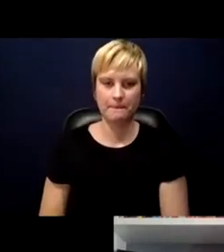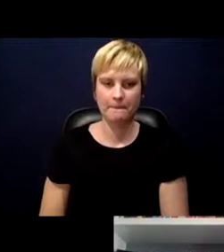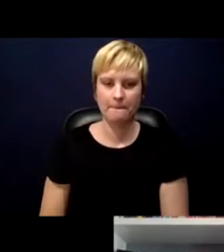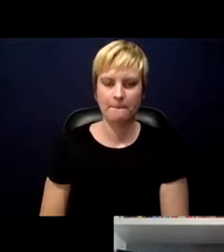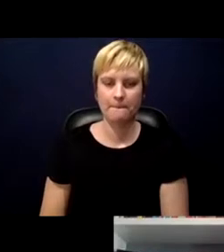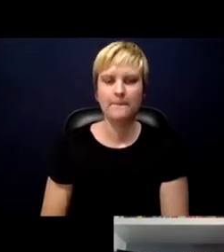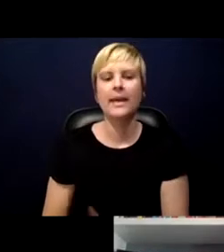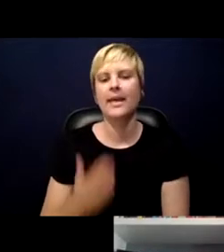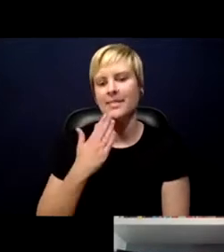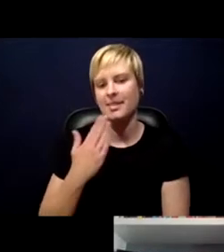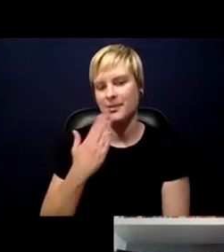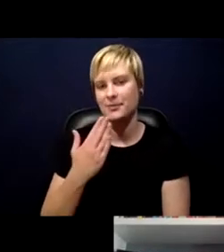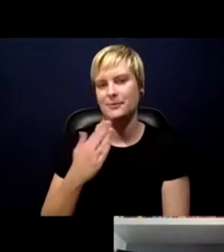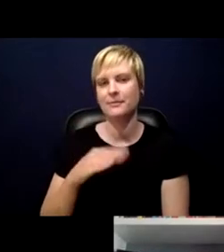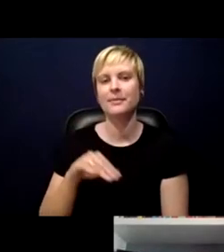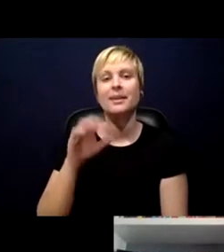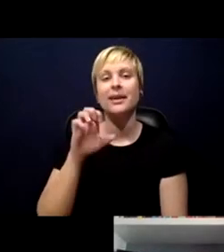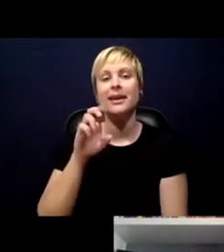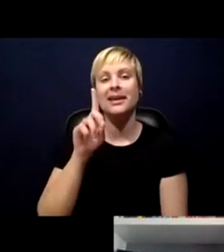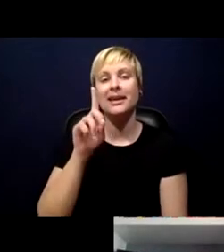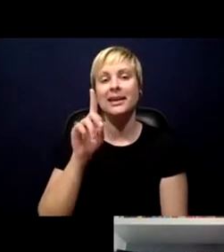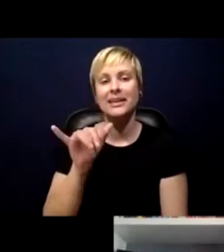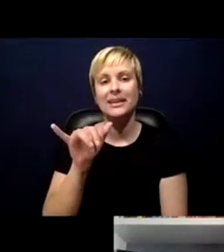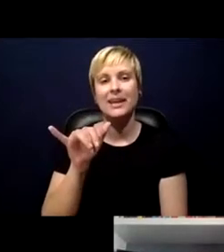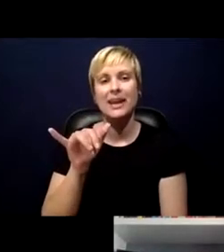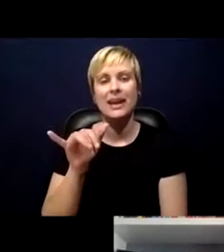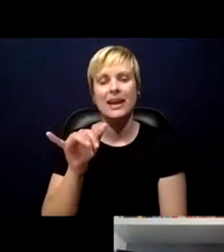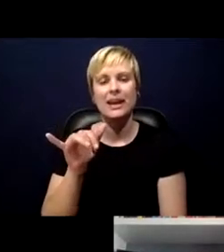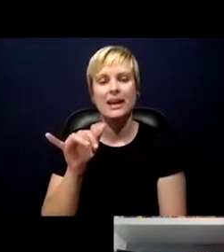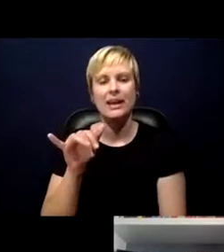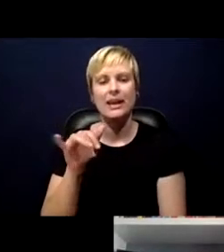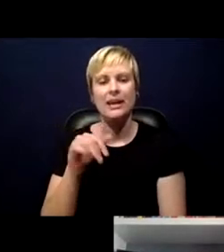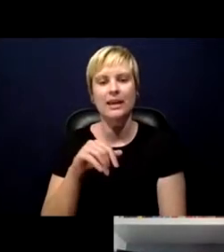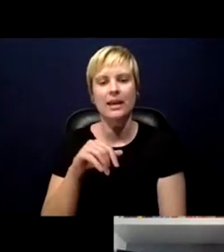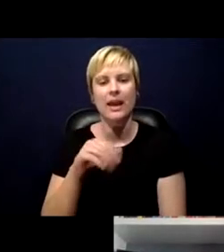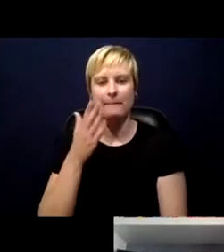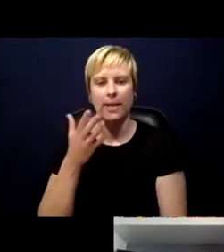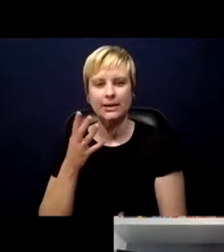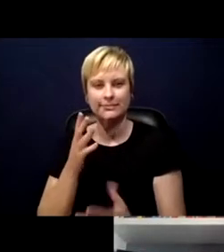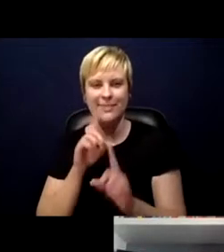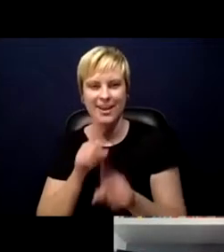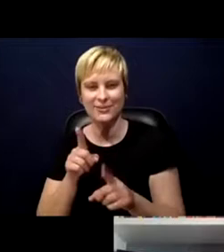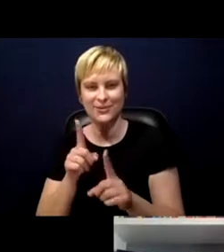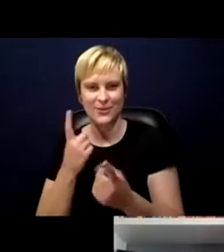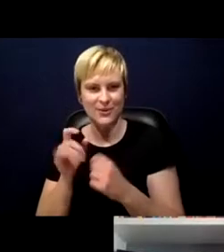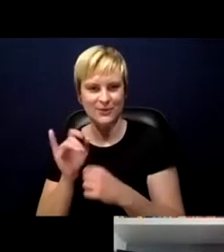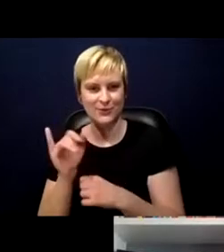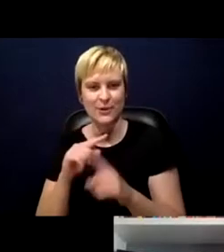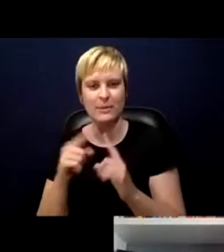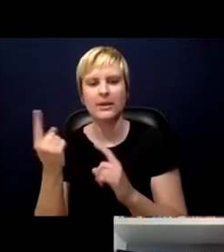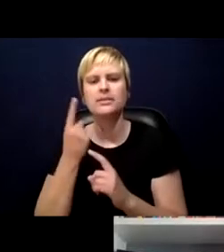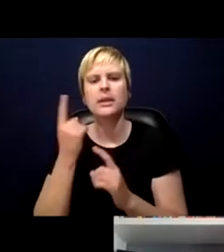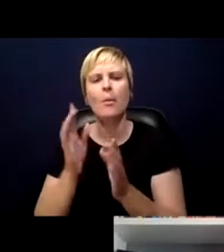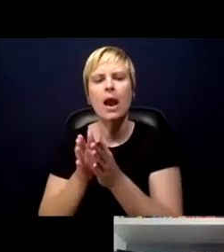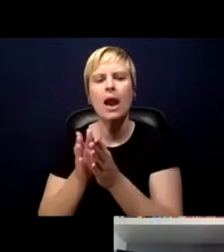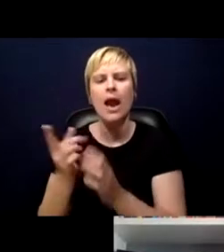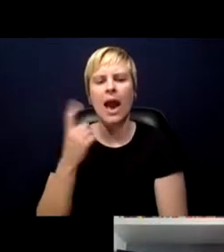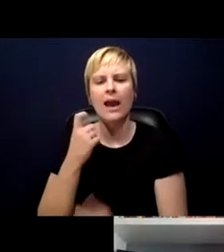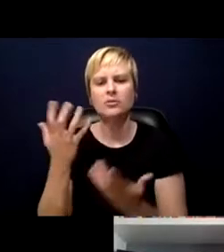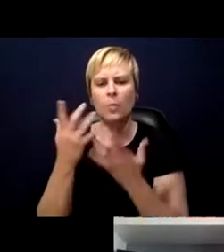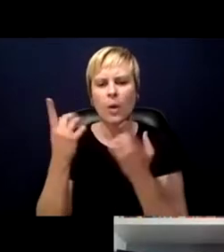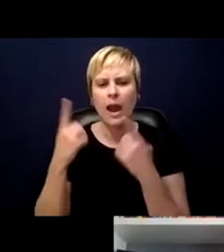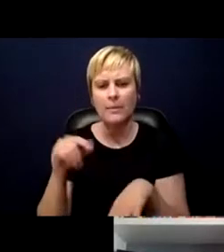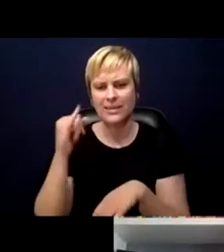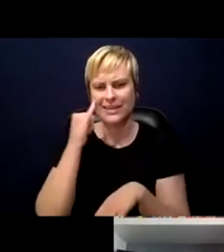Katie, I may have to tag on to this question with you, but someone asked what happens if they're a